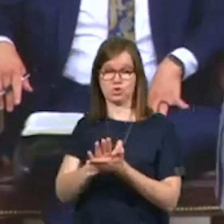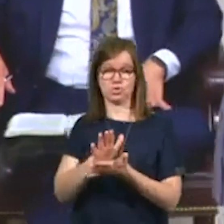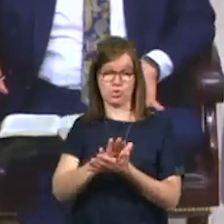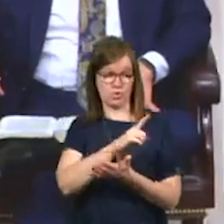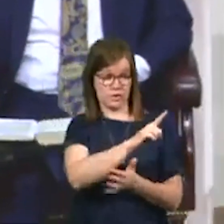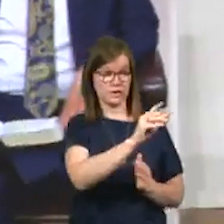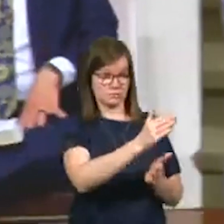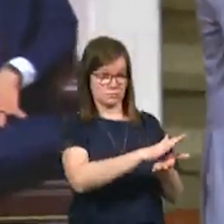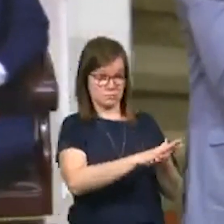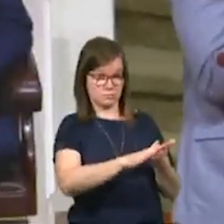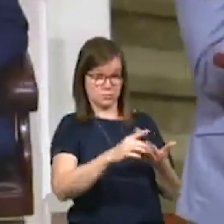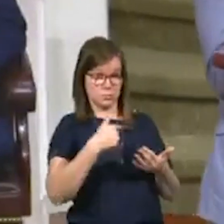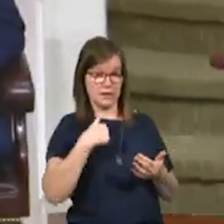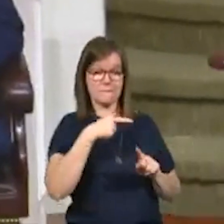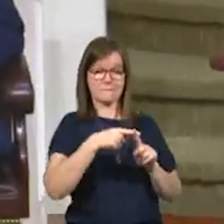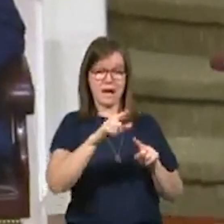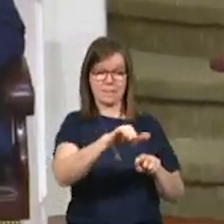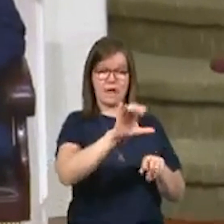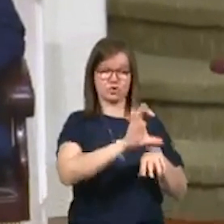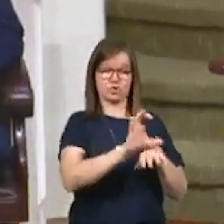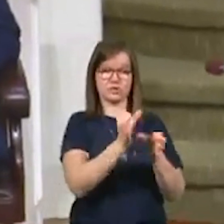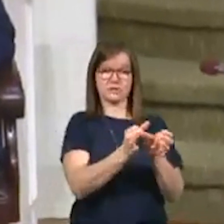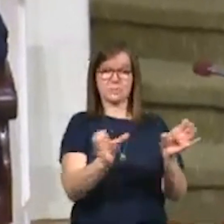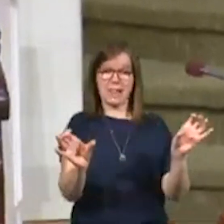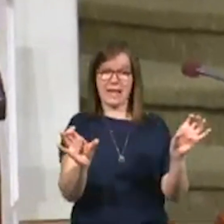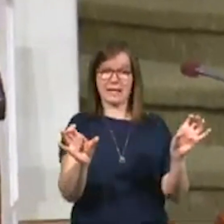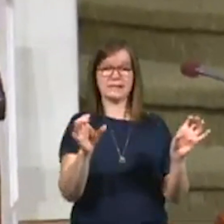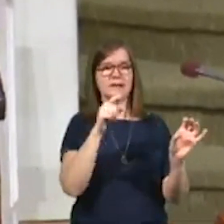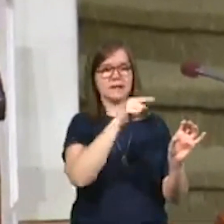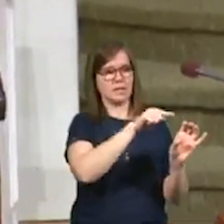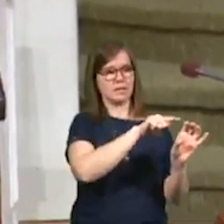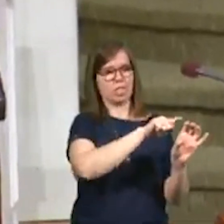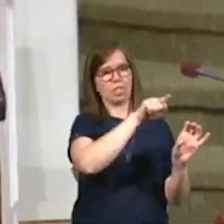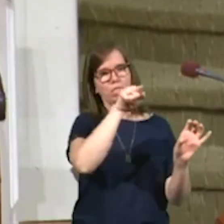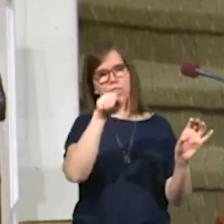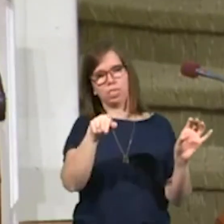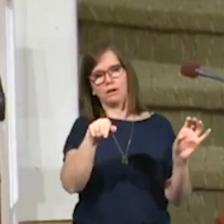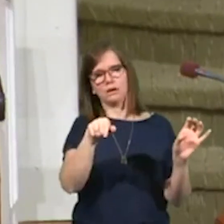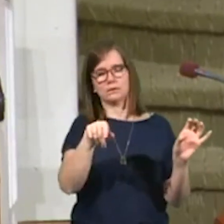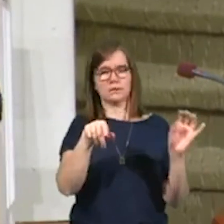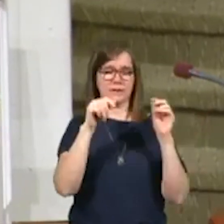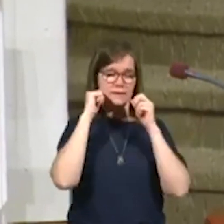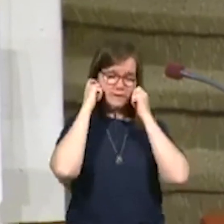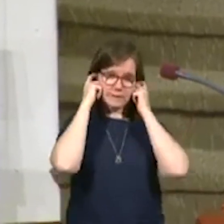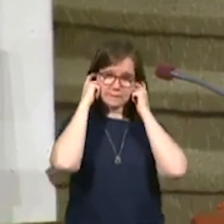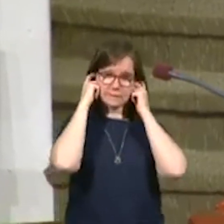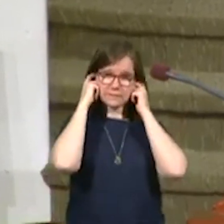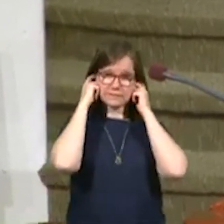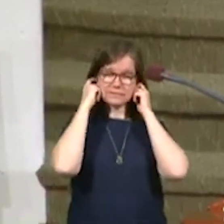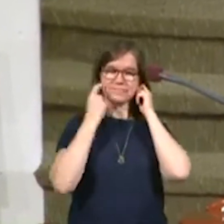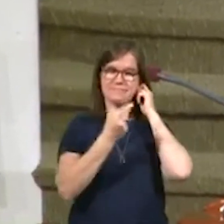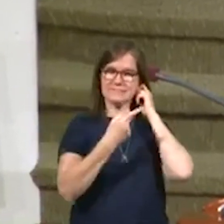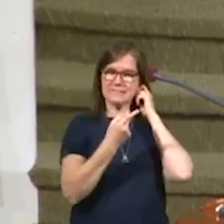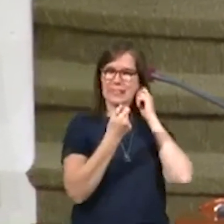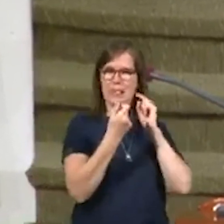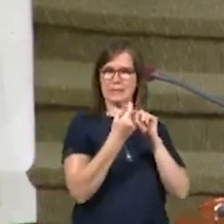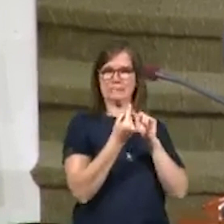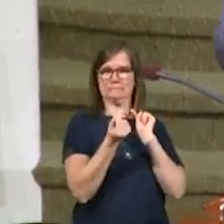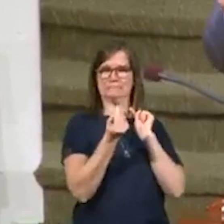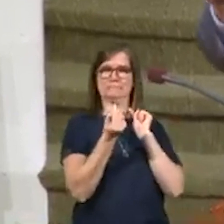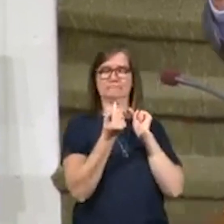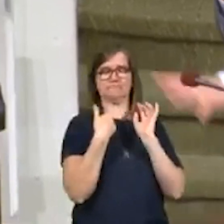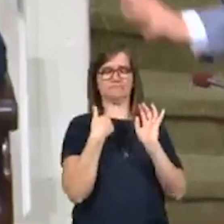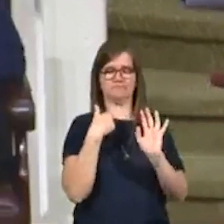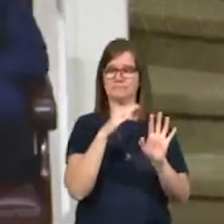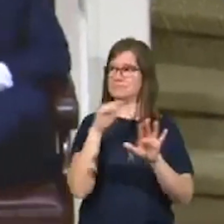gracious to me, but in this church split, he found himself on the other side of the church split. Him and I were at odds and I had just walked